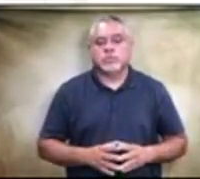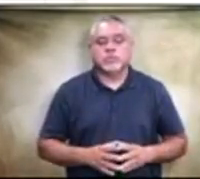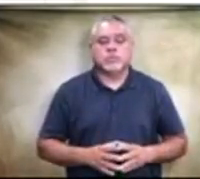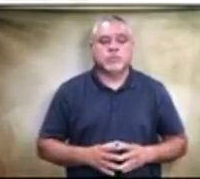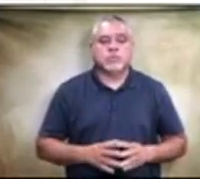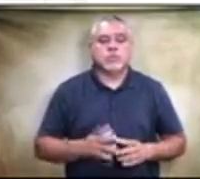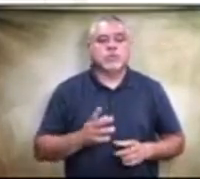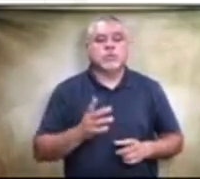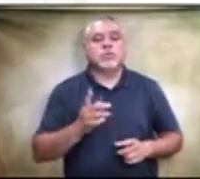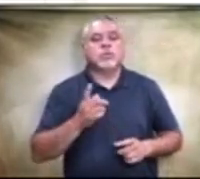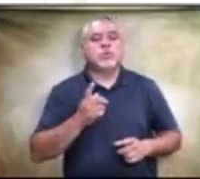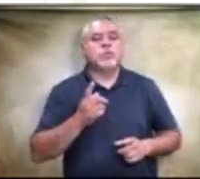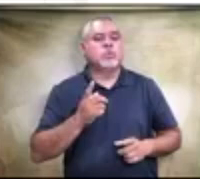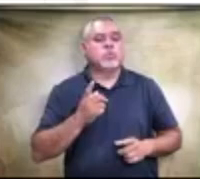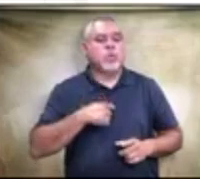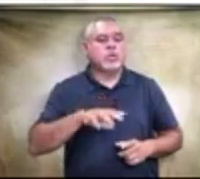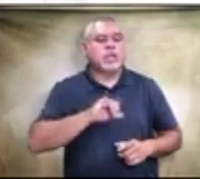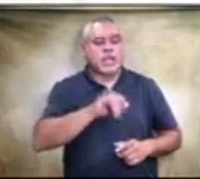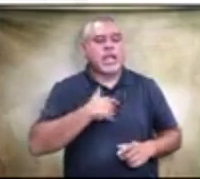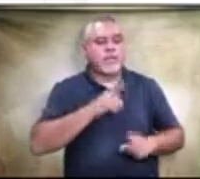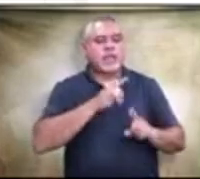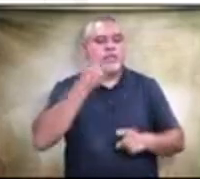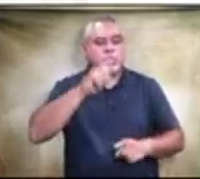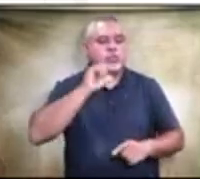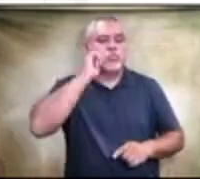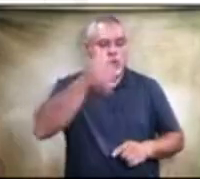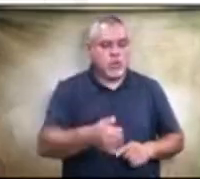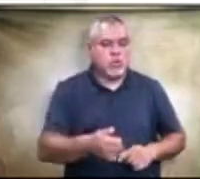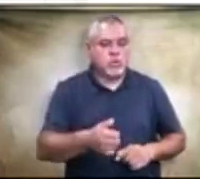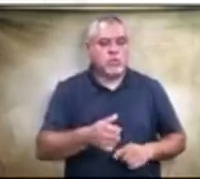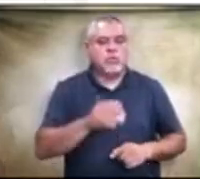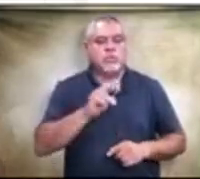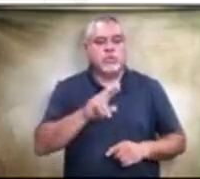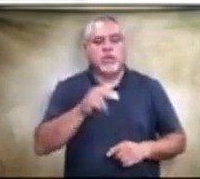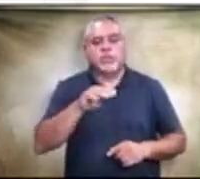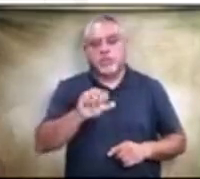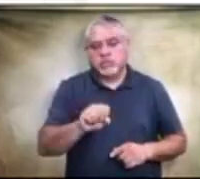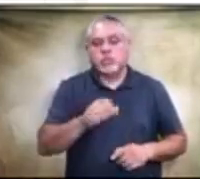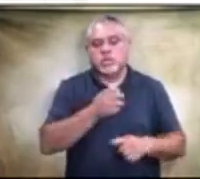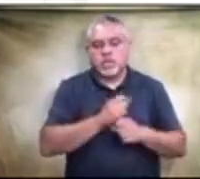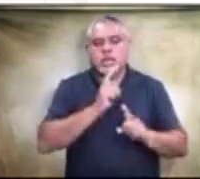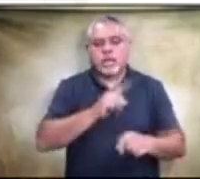we will take that and we will have an answer for you tomorrow. Miss Thomas, you will, you will get that answer tomorrow.